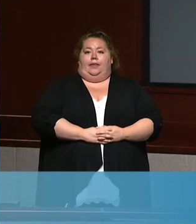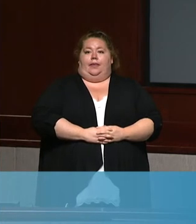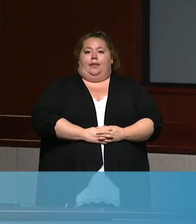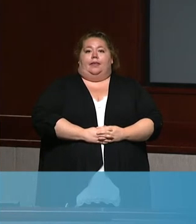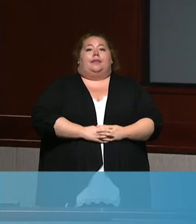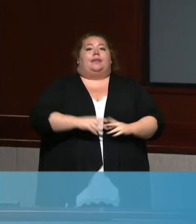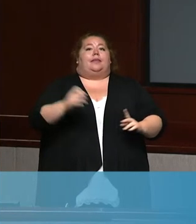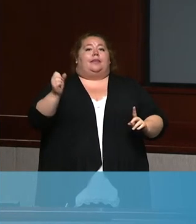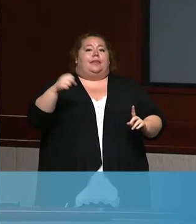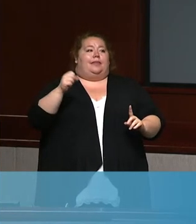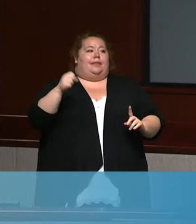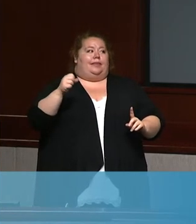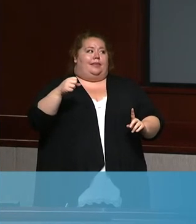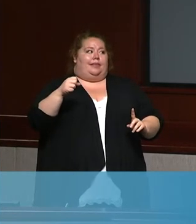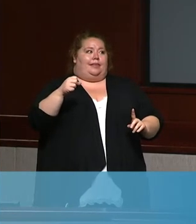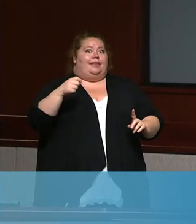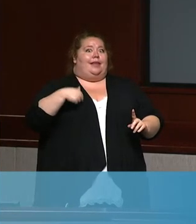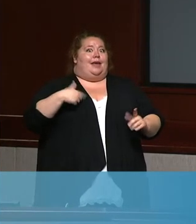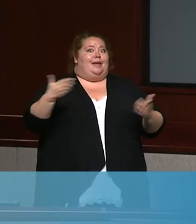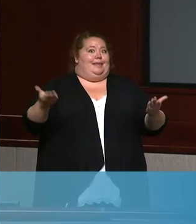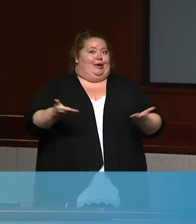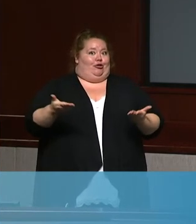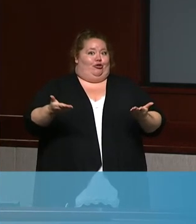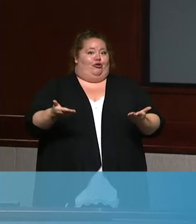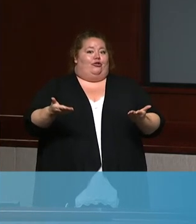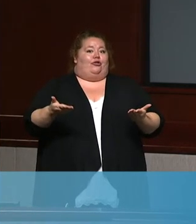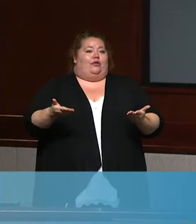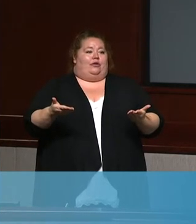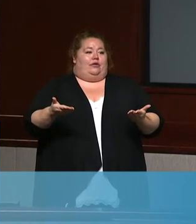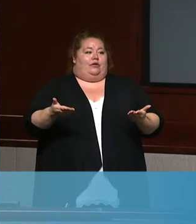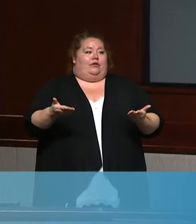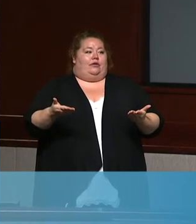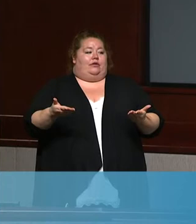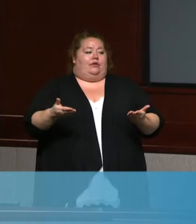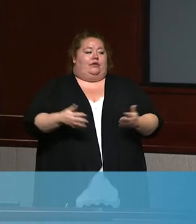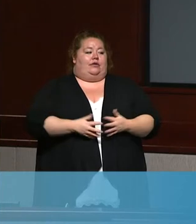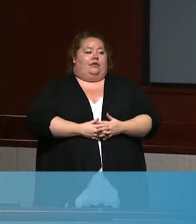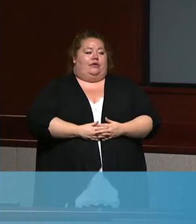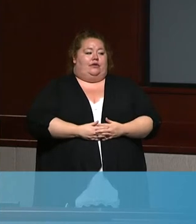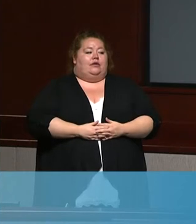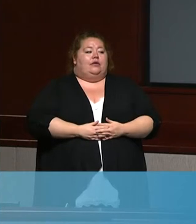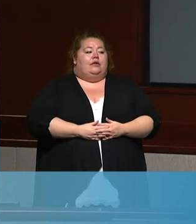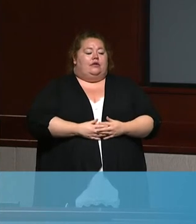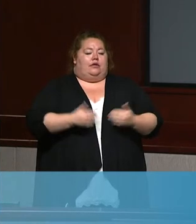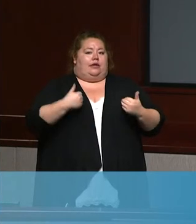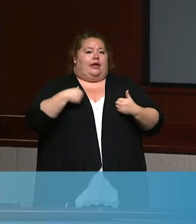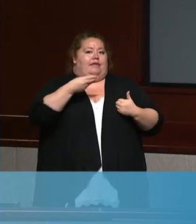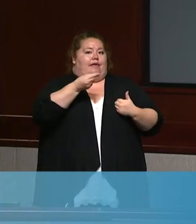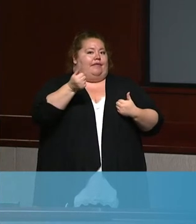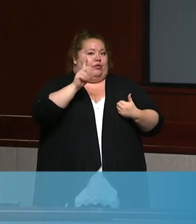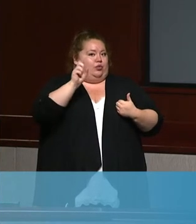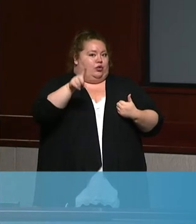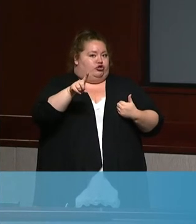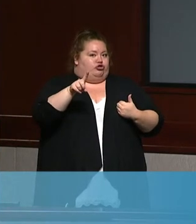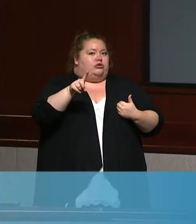Yeah, I am here. So I have a couple of questions, but I'll slide which one I want to ask.